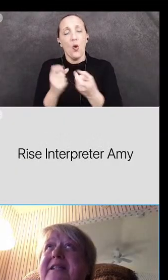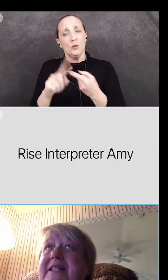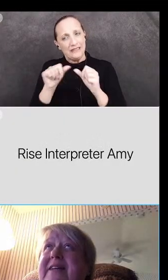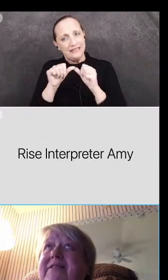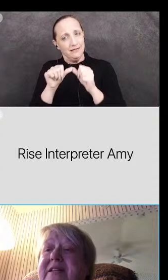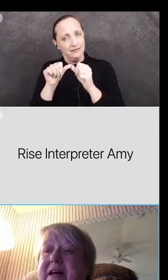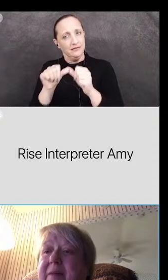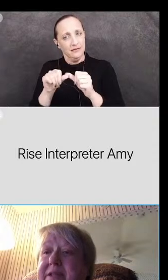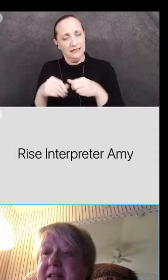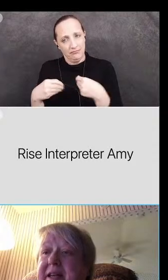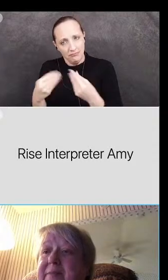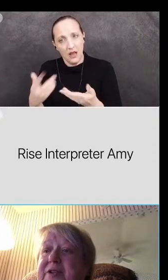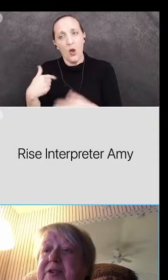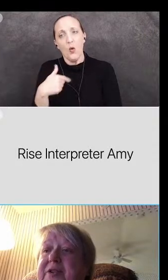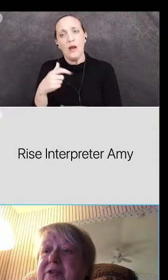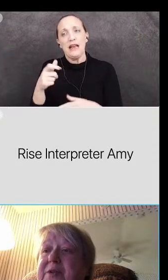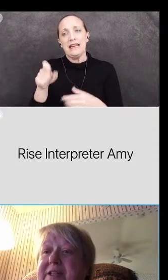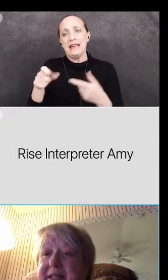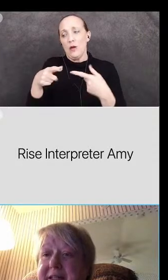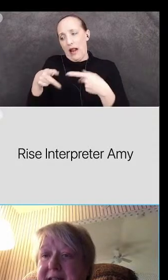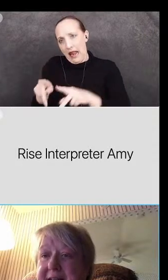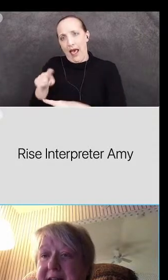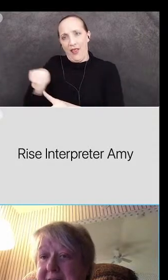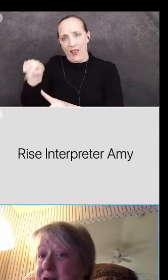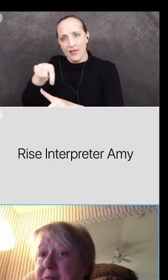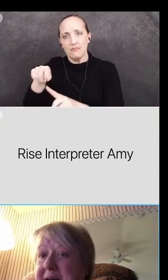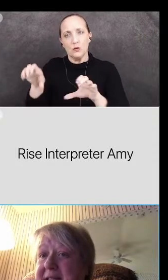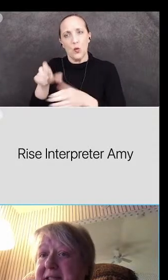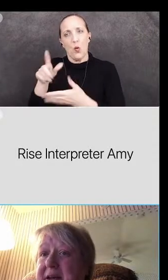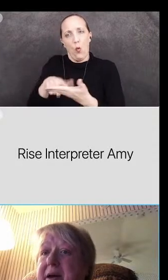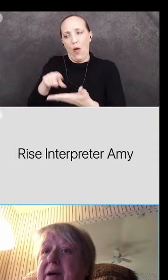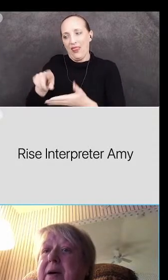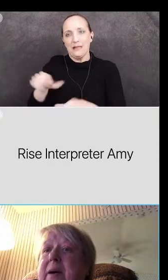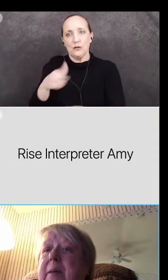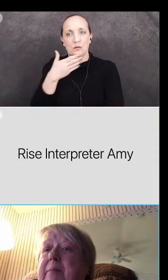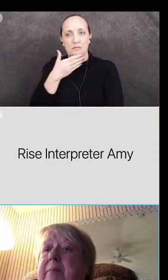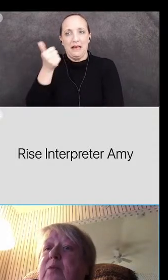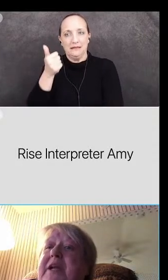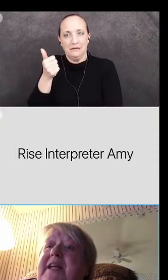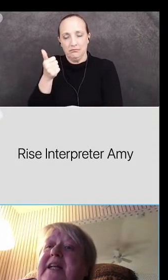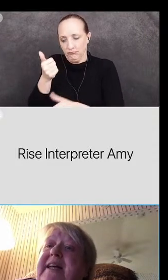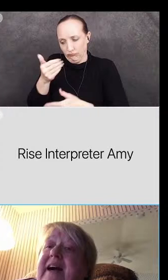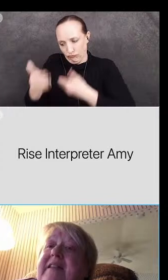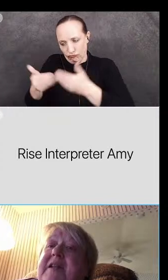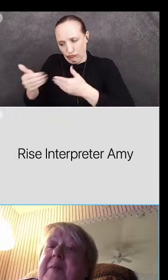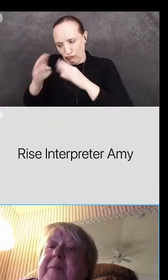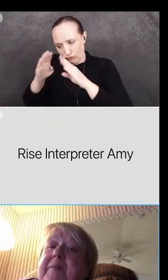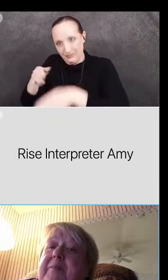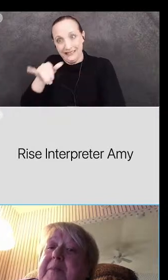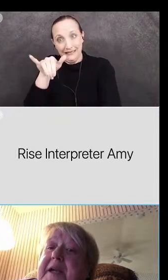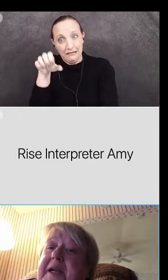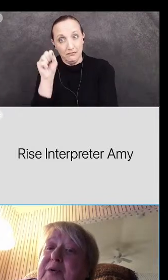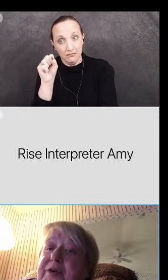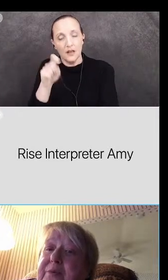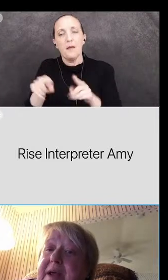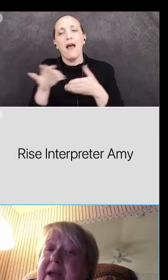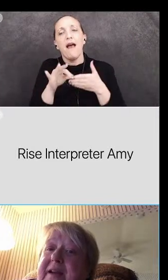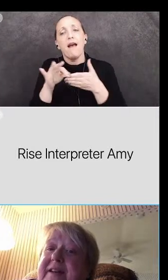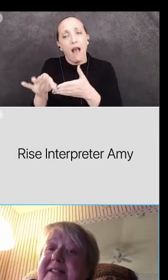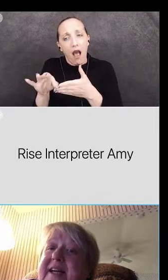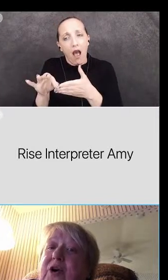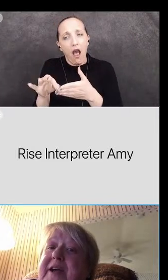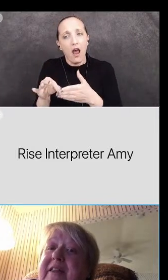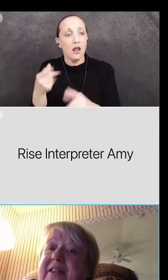that we need to leave it to up to them to do what they they do best. But we need to guide them by number